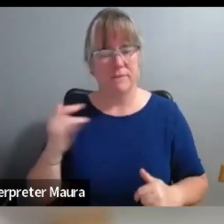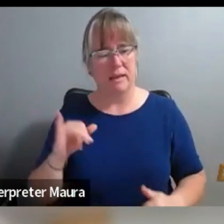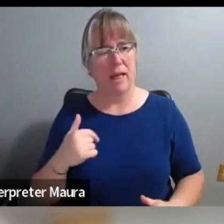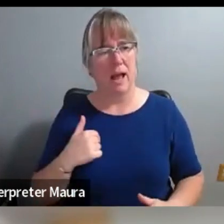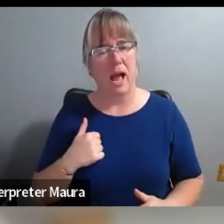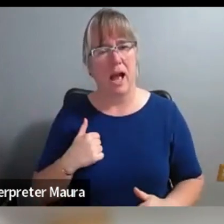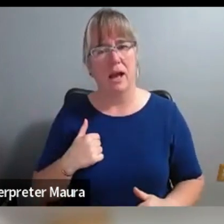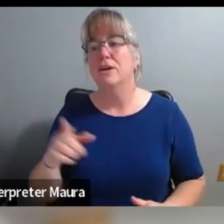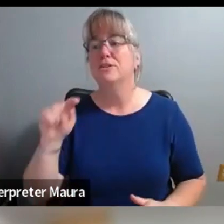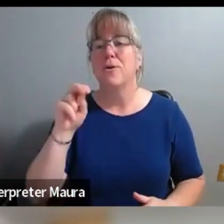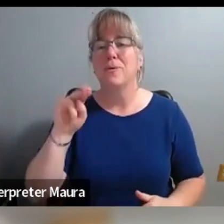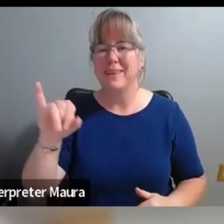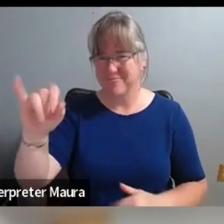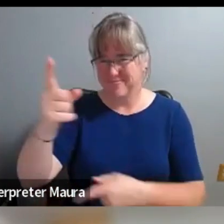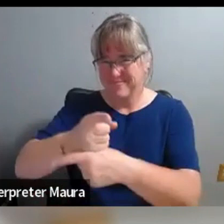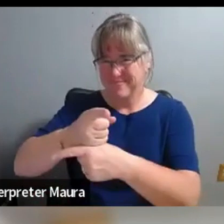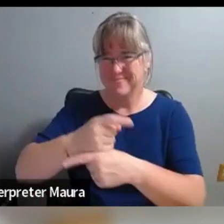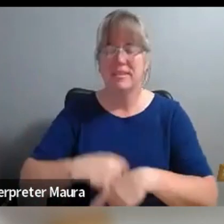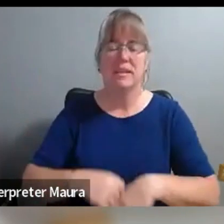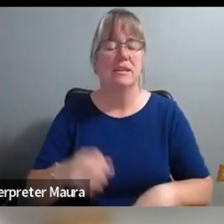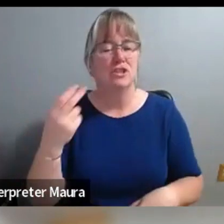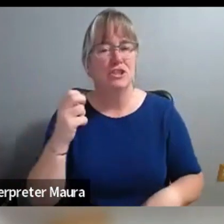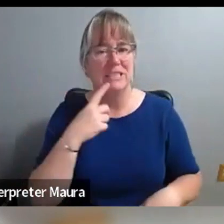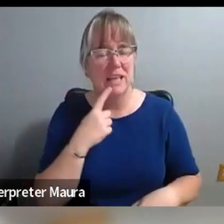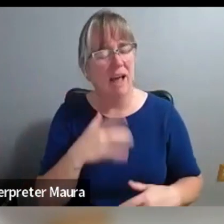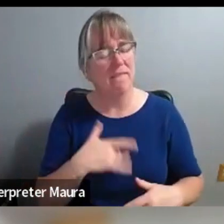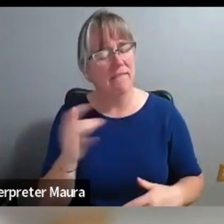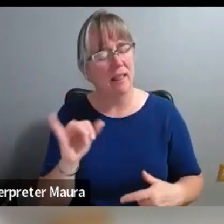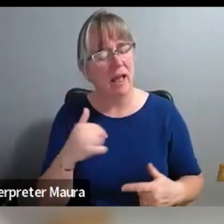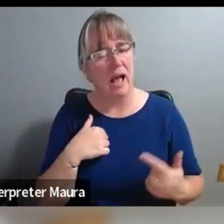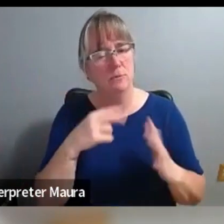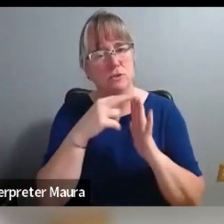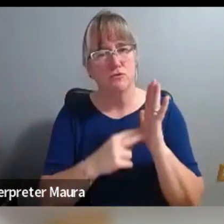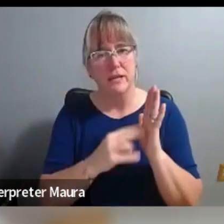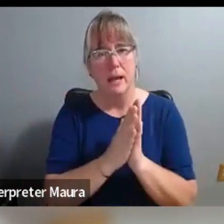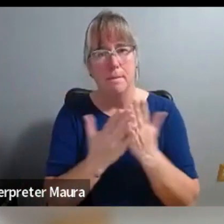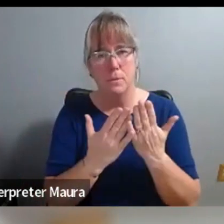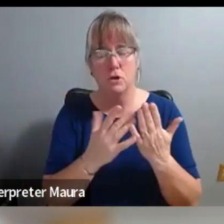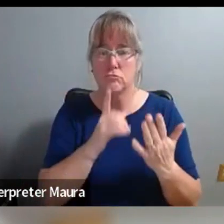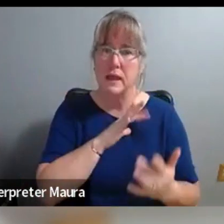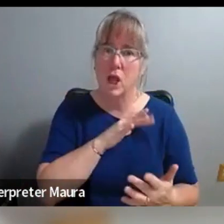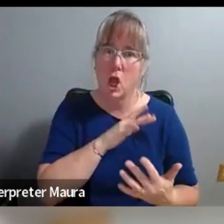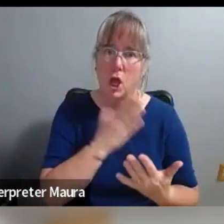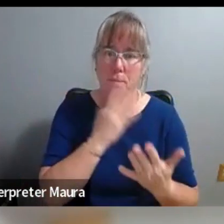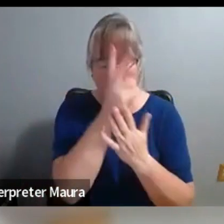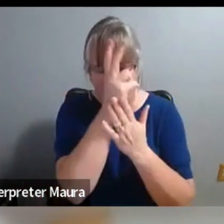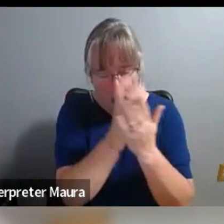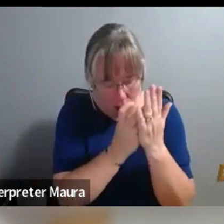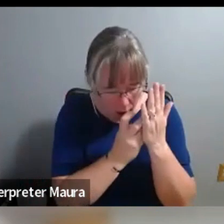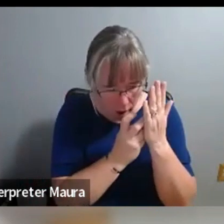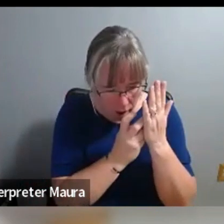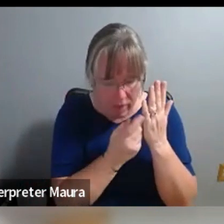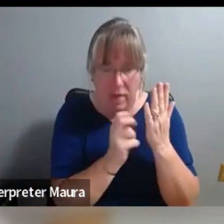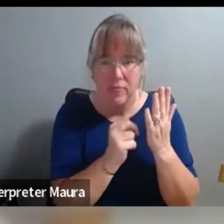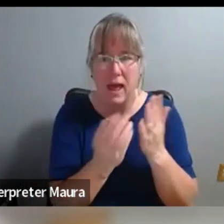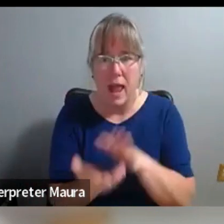reading a book. Tony. She said, I feel like I was reading this book, this great novel. And then I like went to the